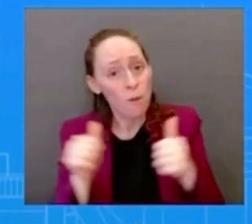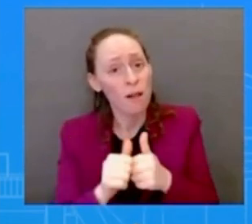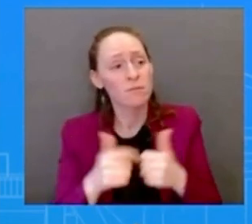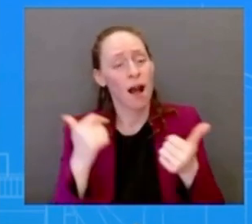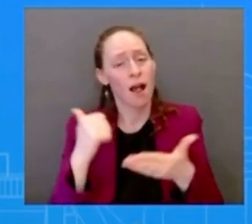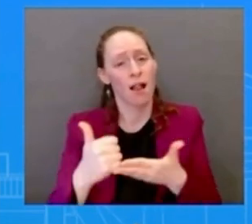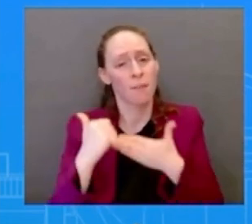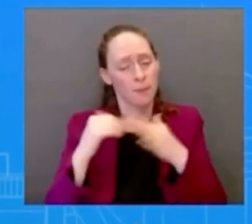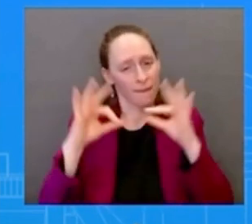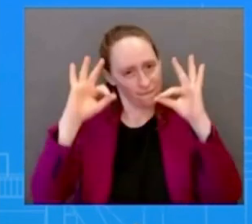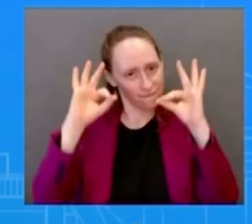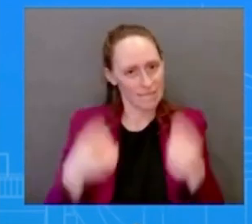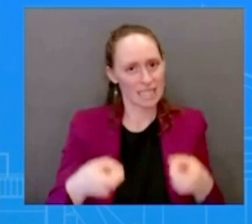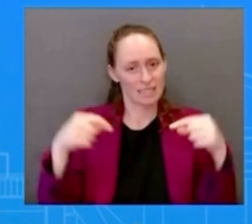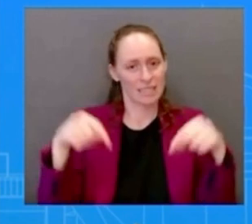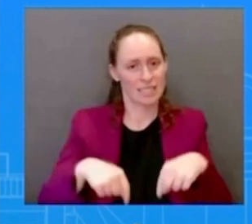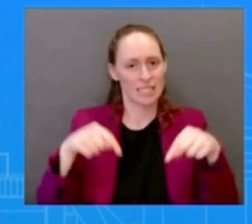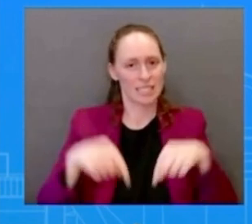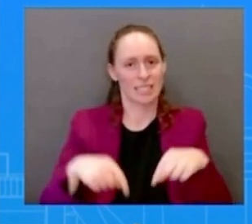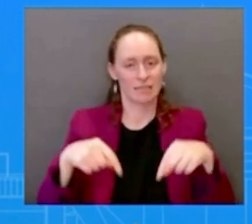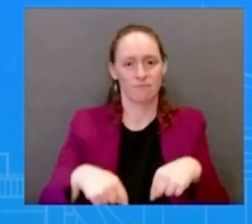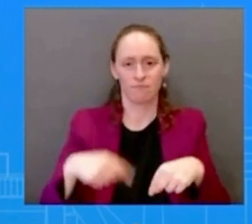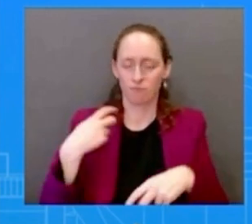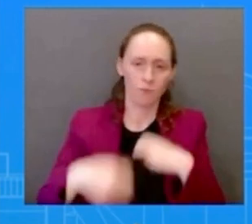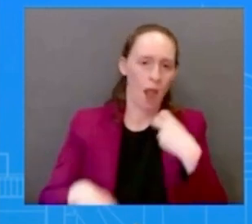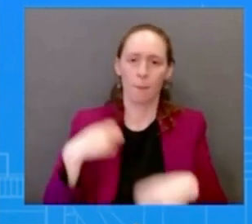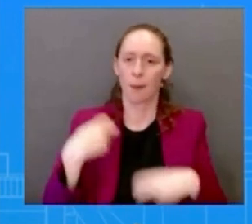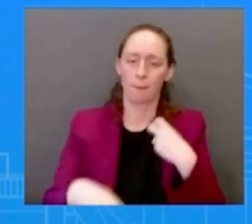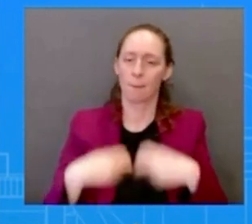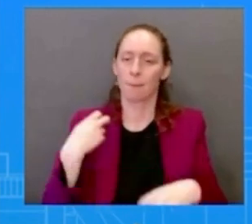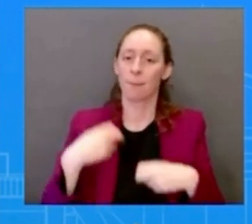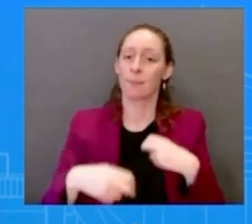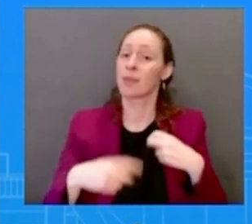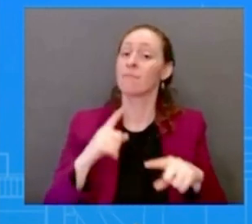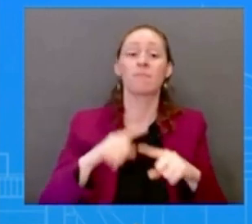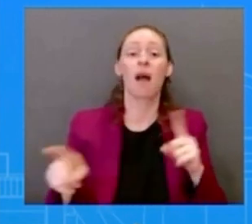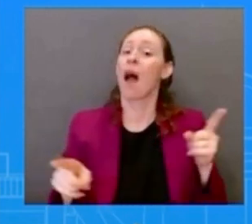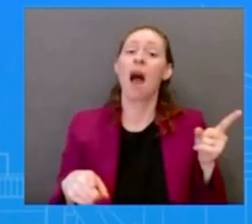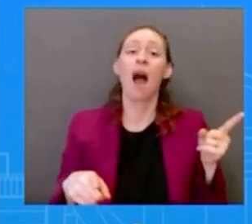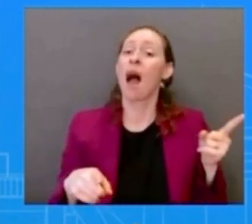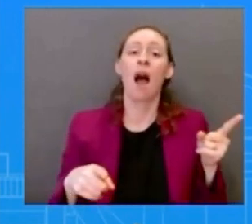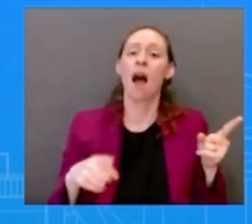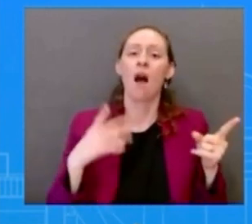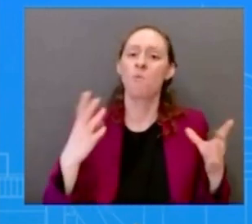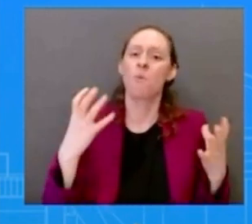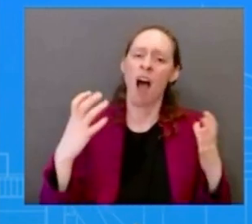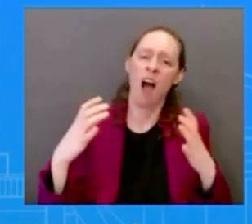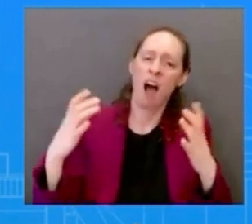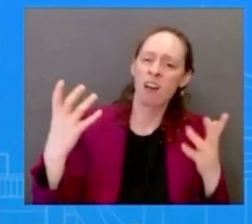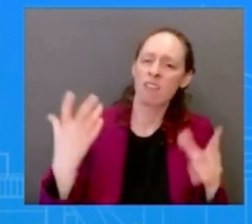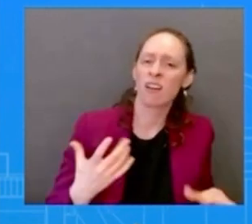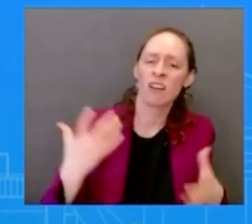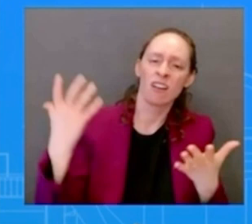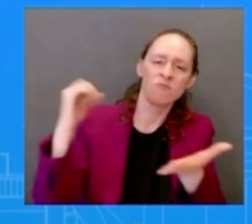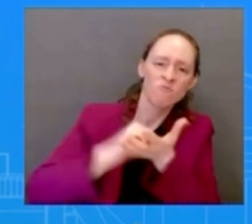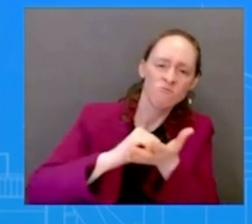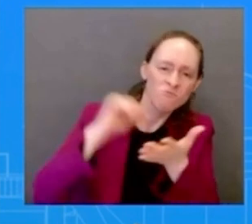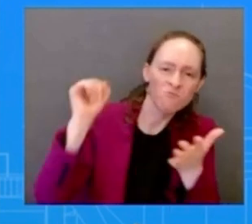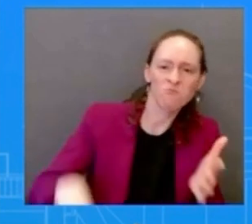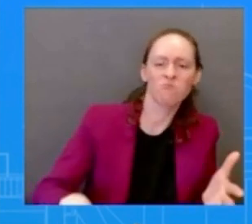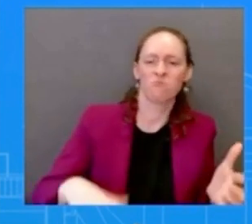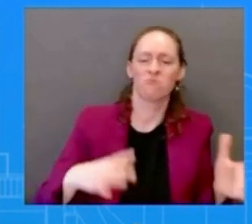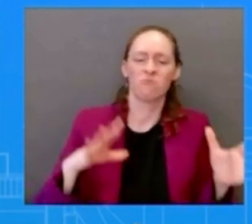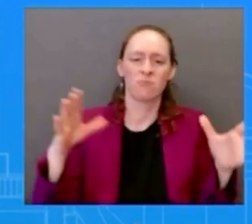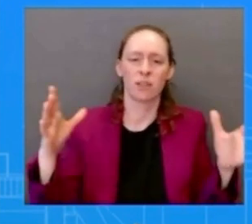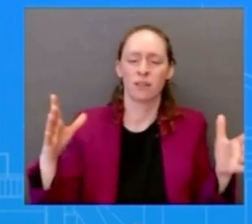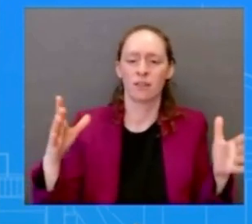want to repeal a program that is actually doing what it is supposed to be doing so this is a political stunt by them this is something that